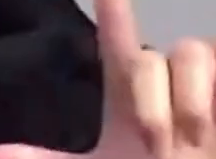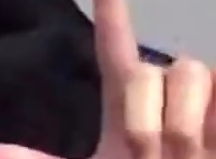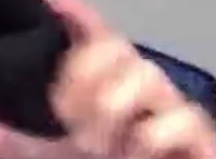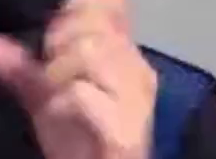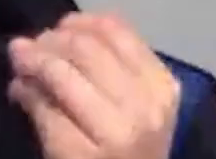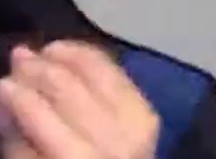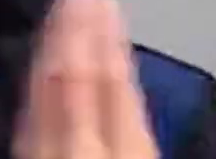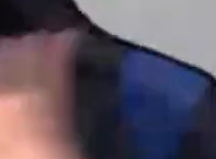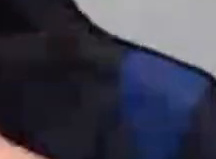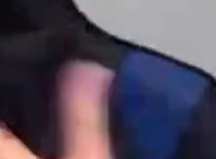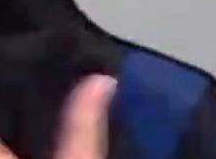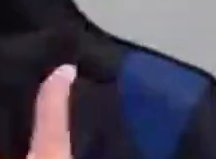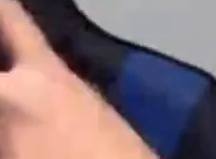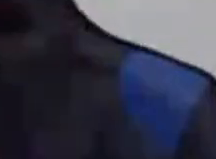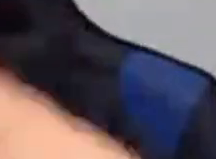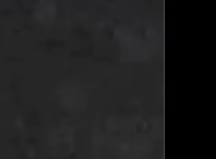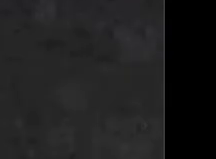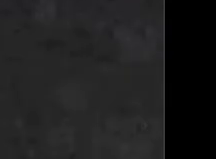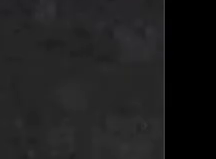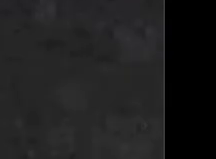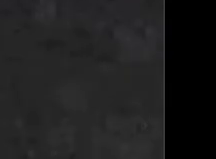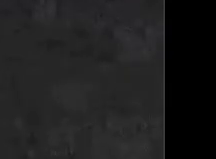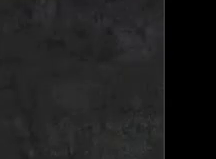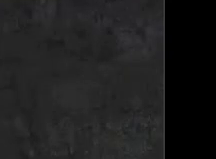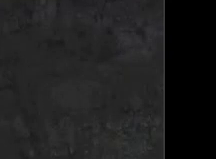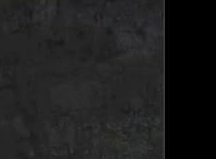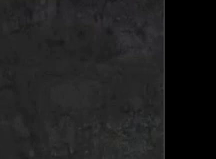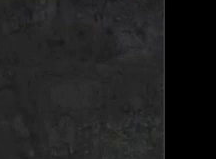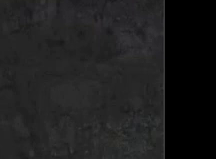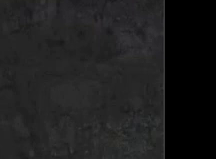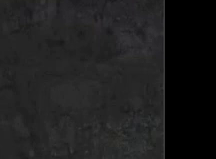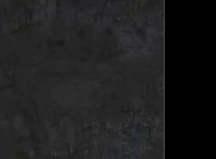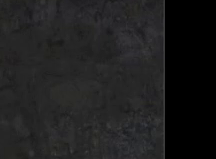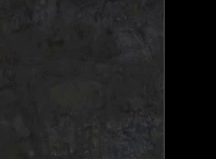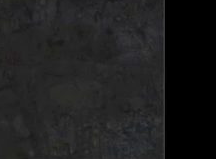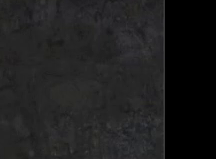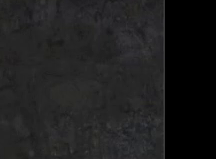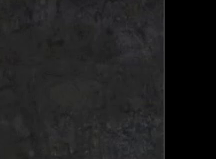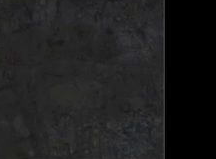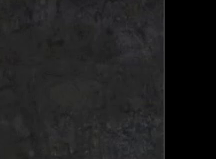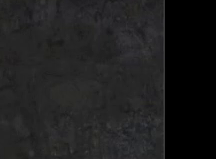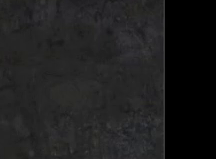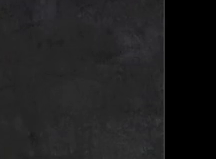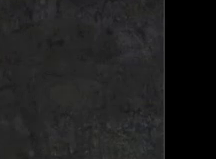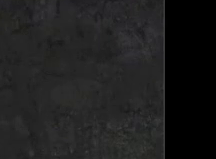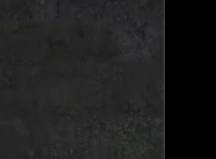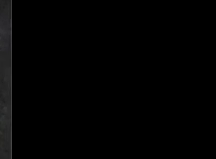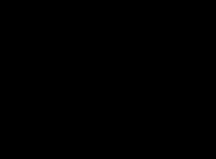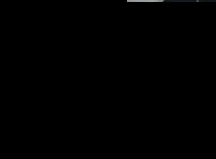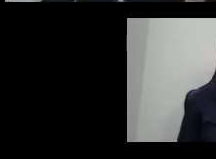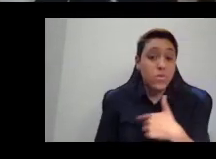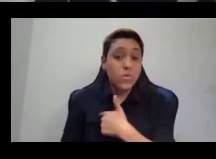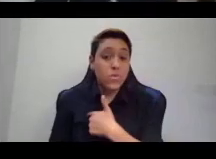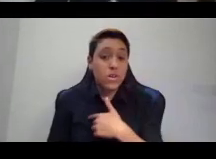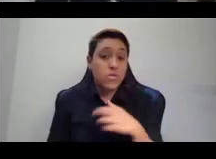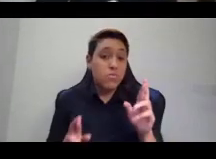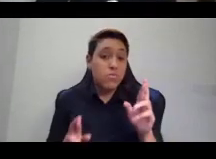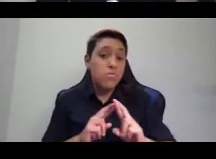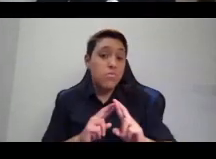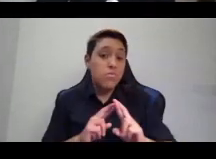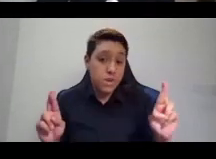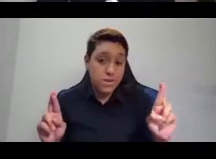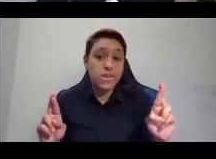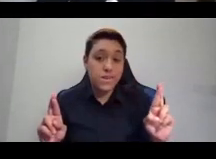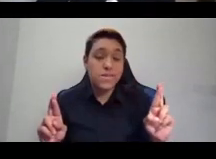kind of thing today. So bear with me. Excellent. So it looks like we are where we need to be